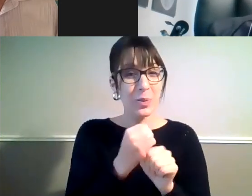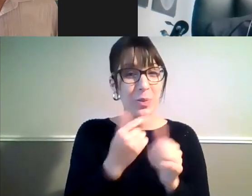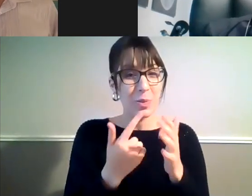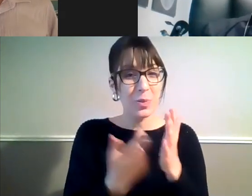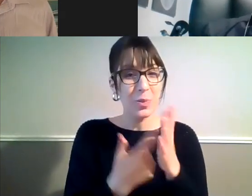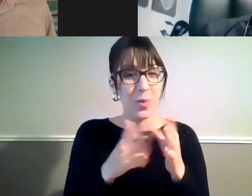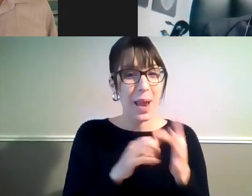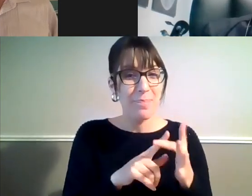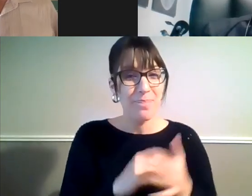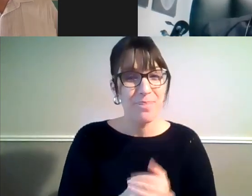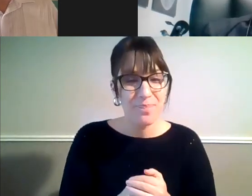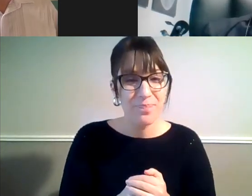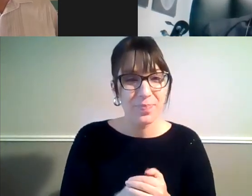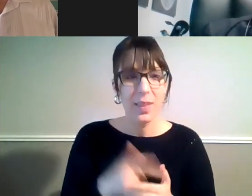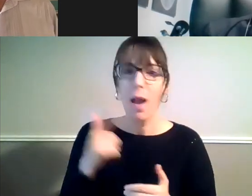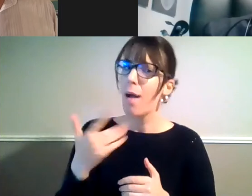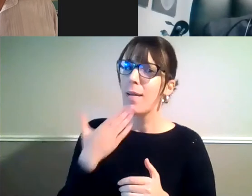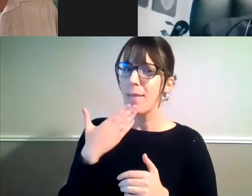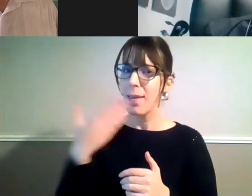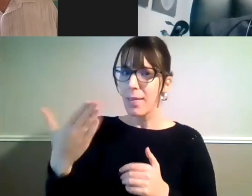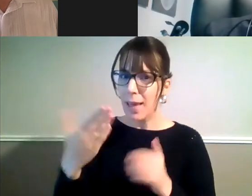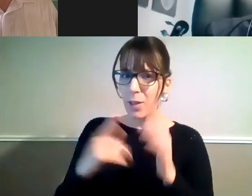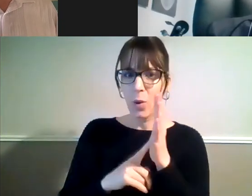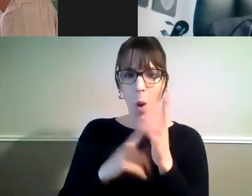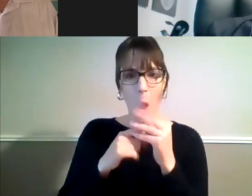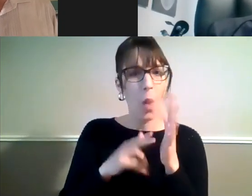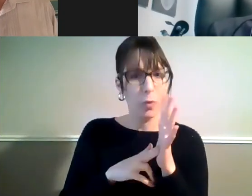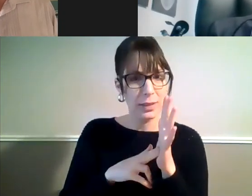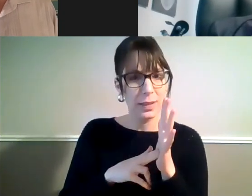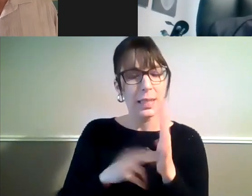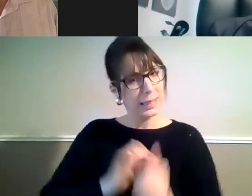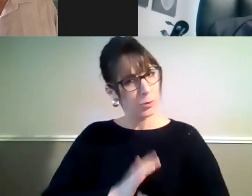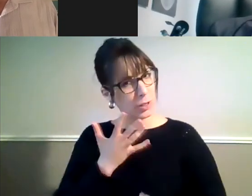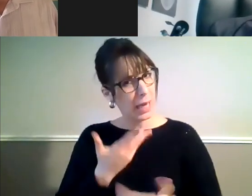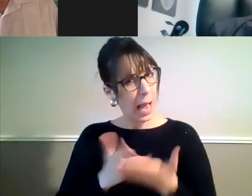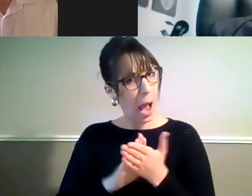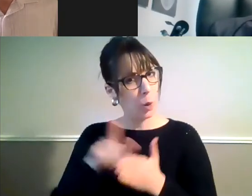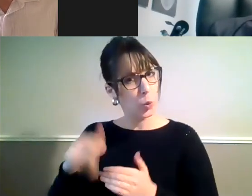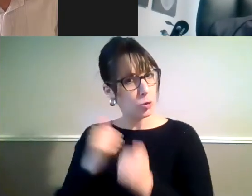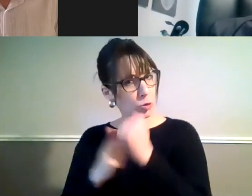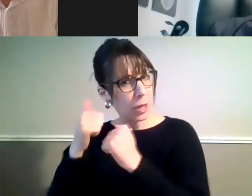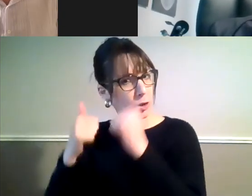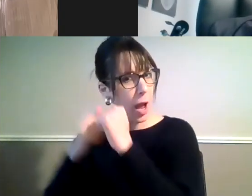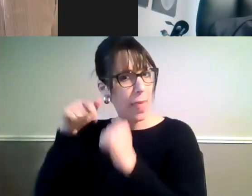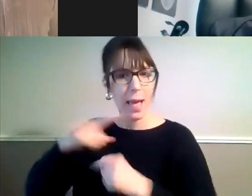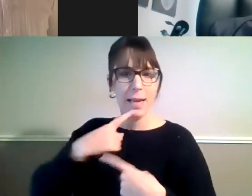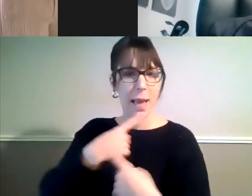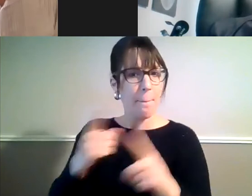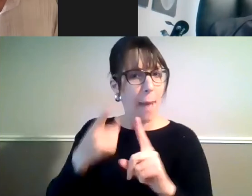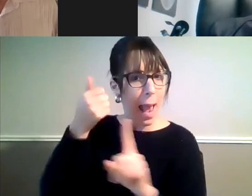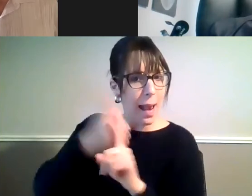it's really interesting the way you've structured the campaign. One of the things I've learned over the years working with